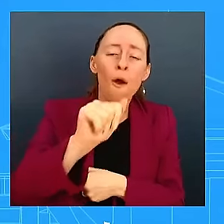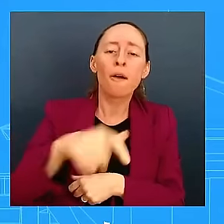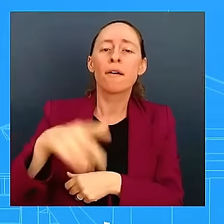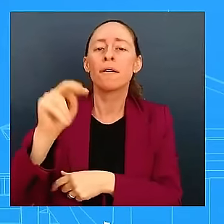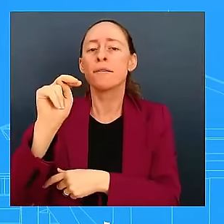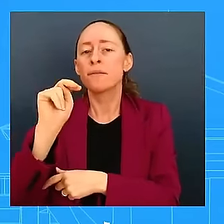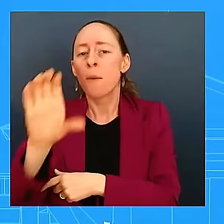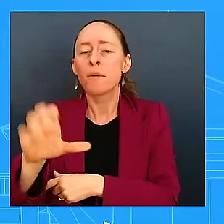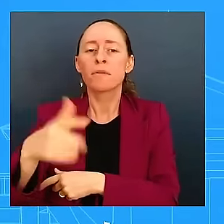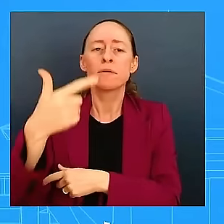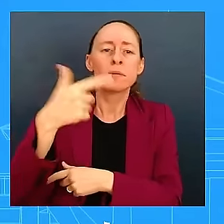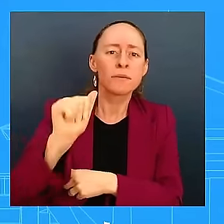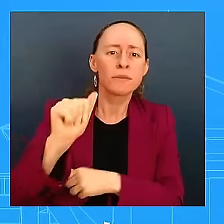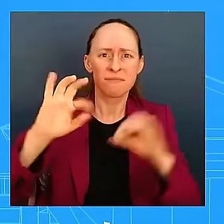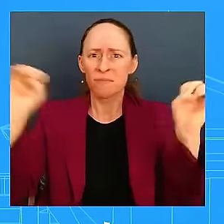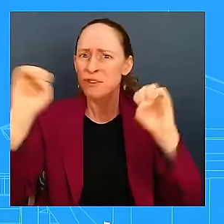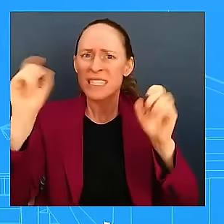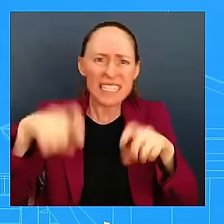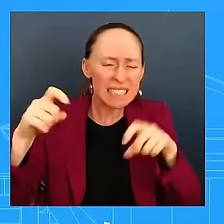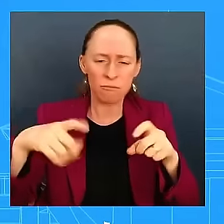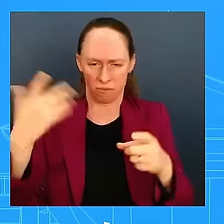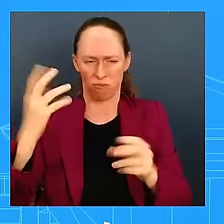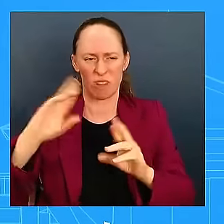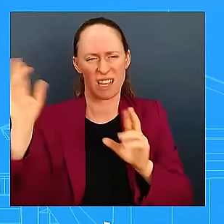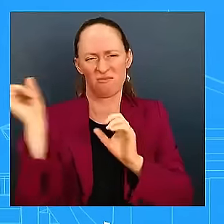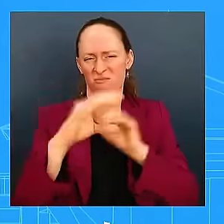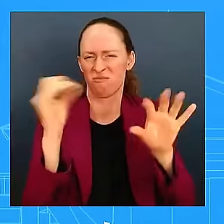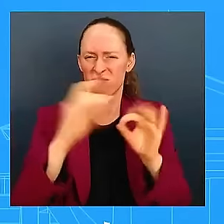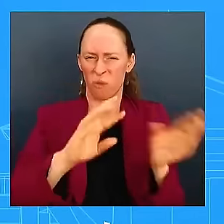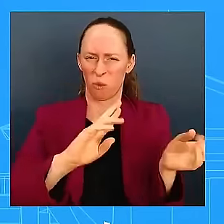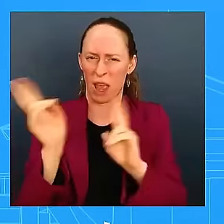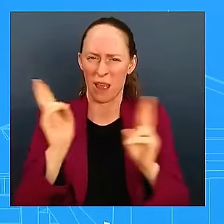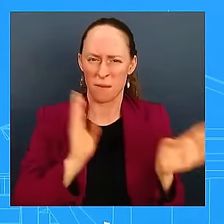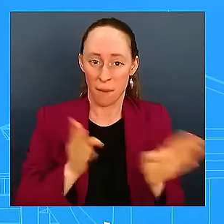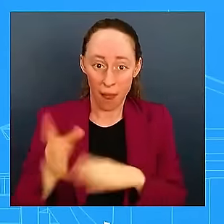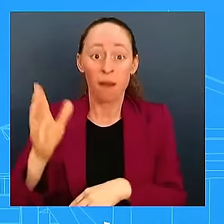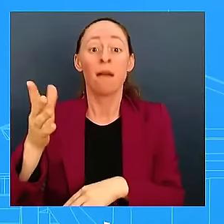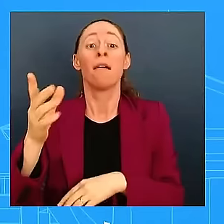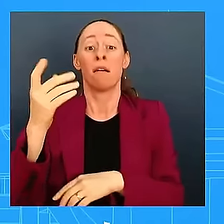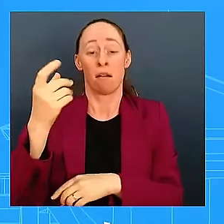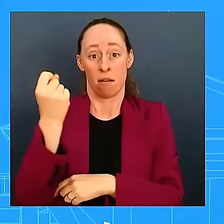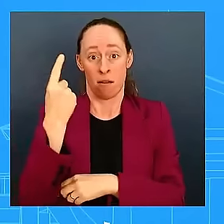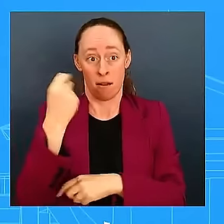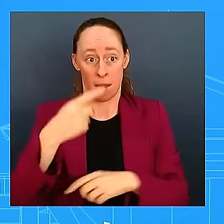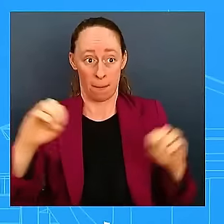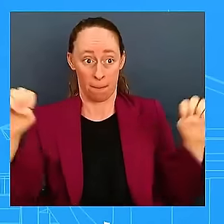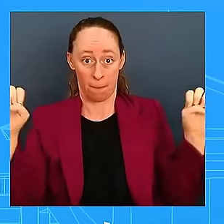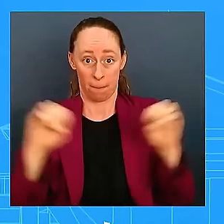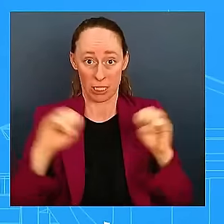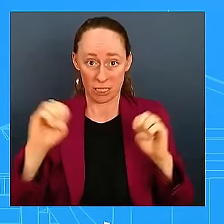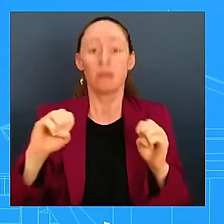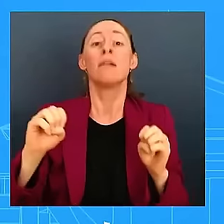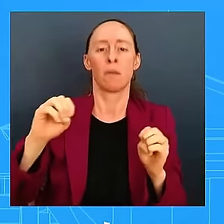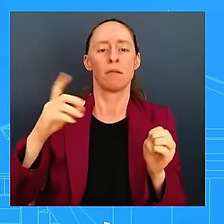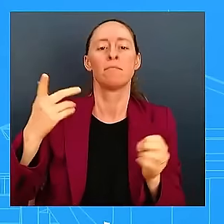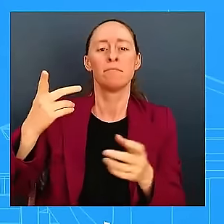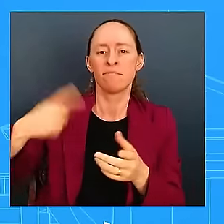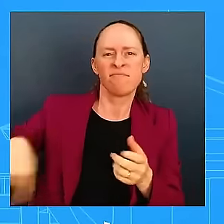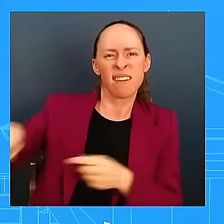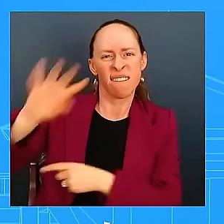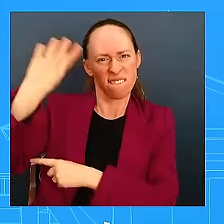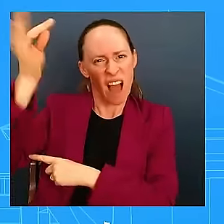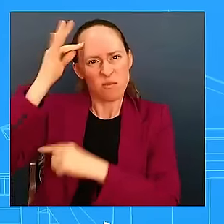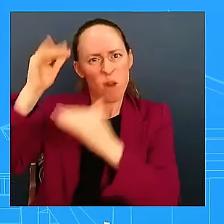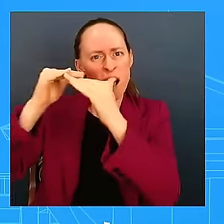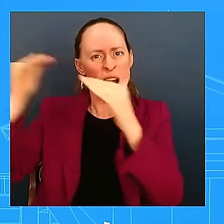resources to help these states respond to the storm. And the entire Biden-Harris